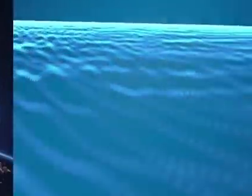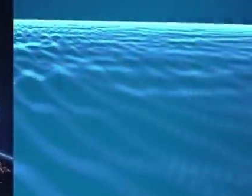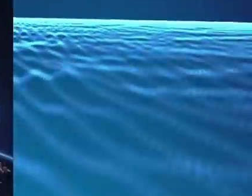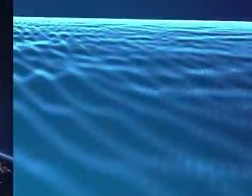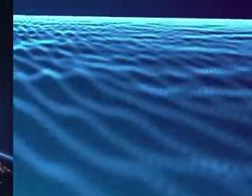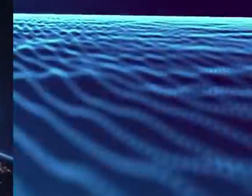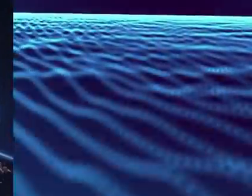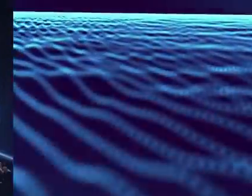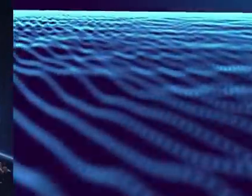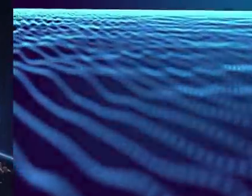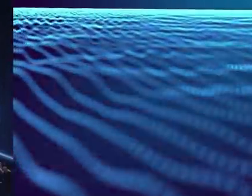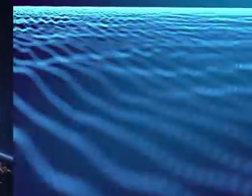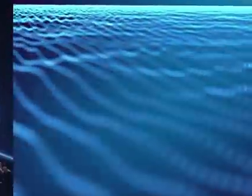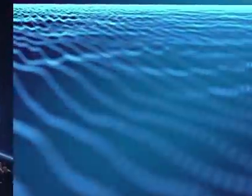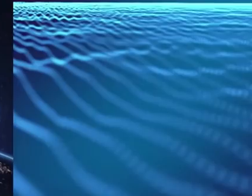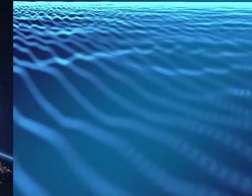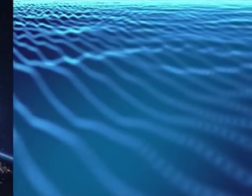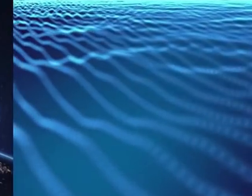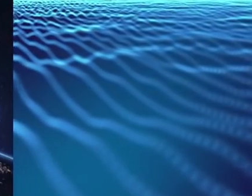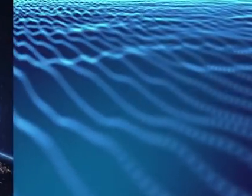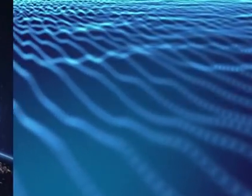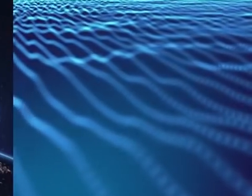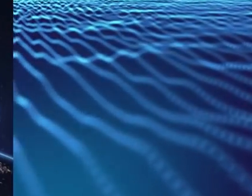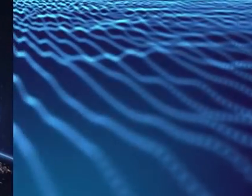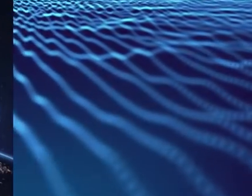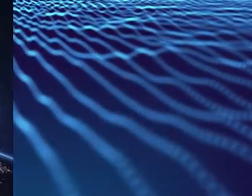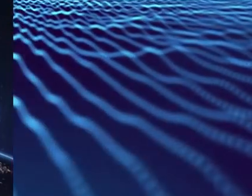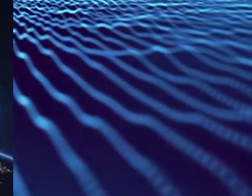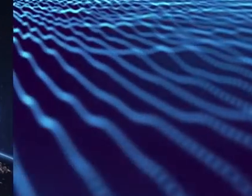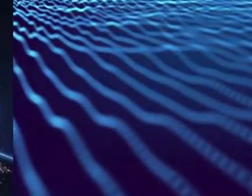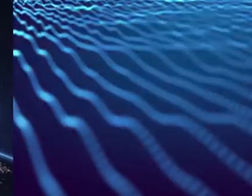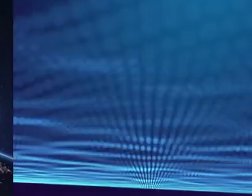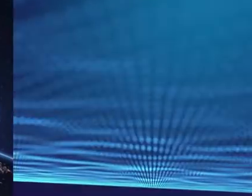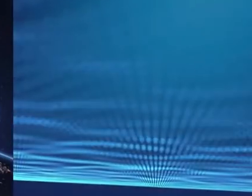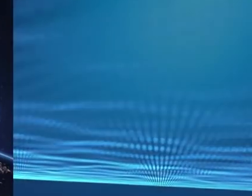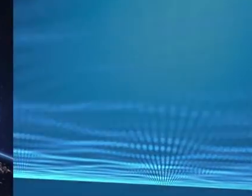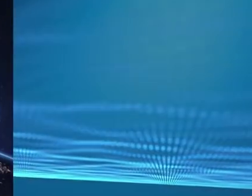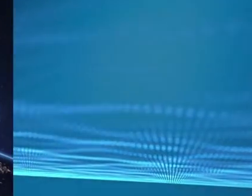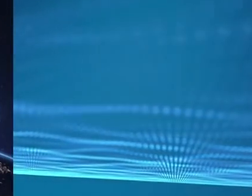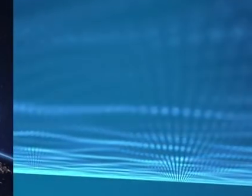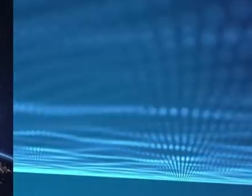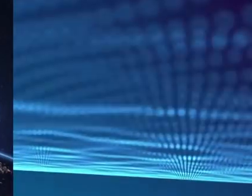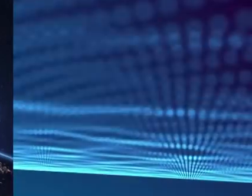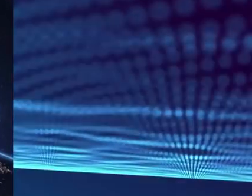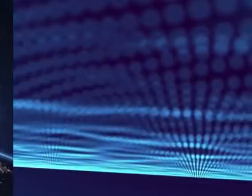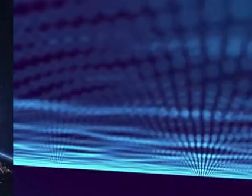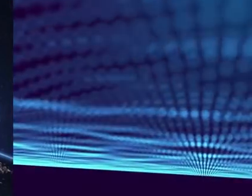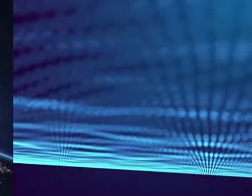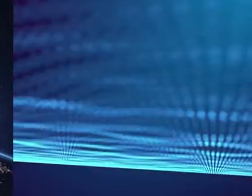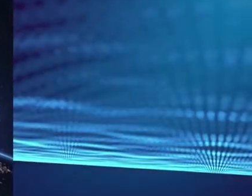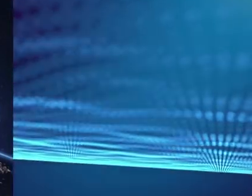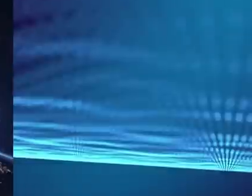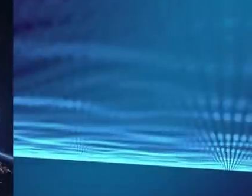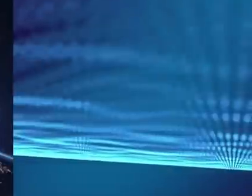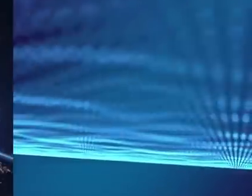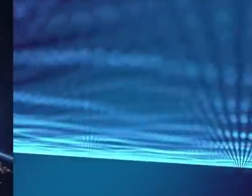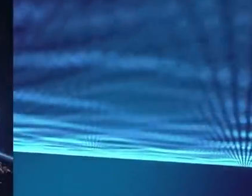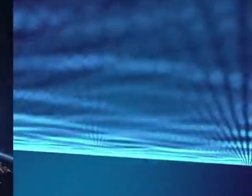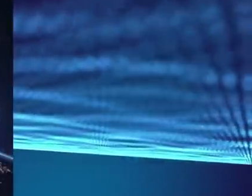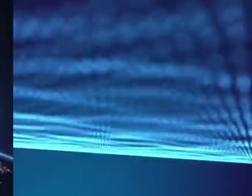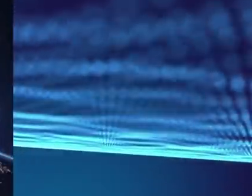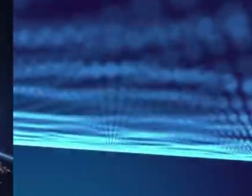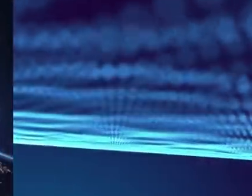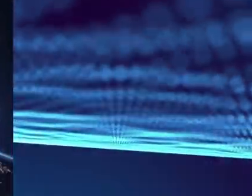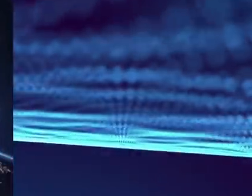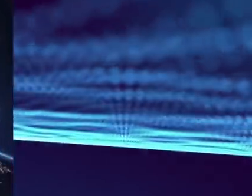really need to do it yourself. So, we have gotten out to over, I want to say up to yesterday, I believe, our